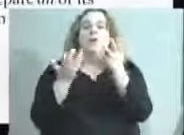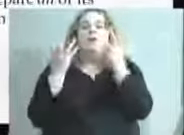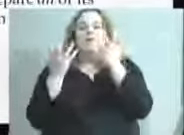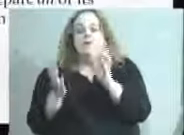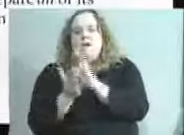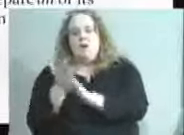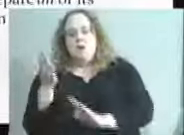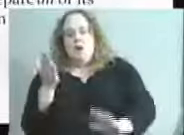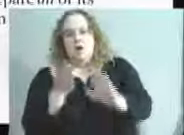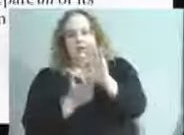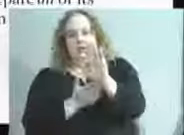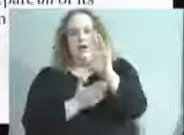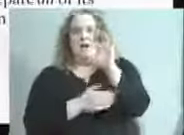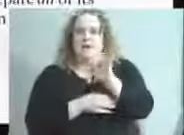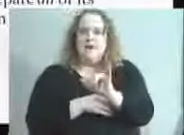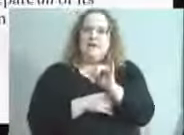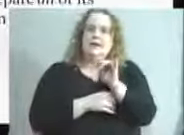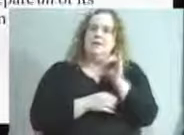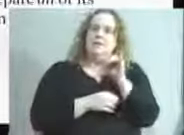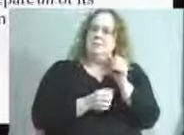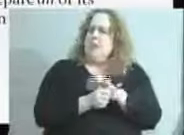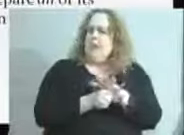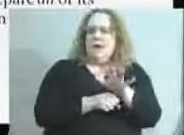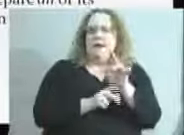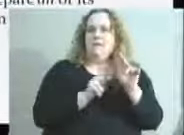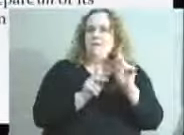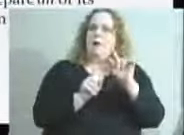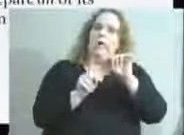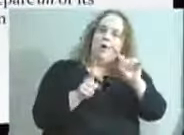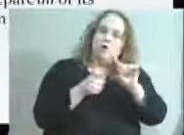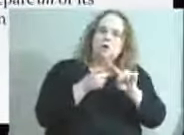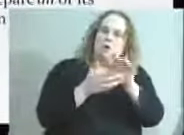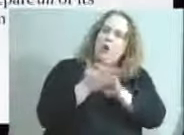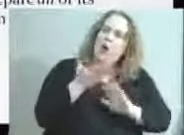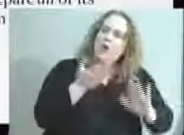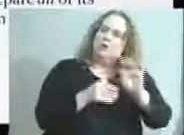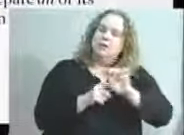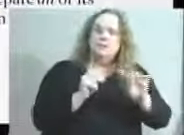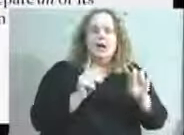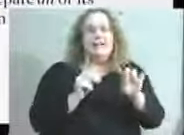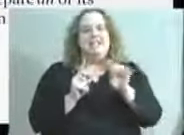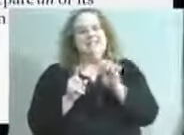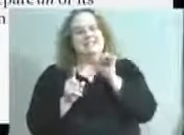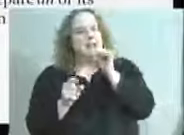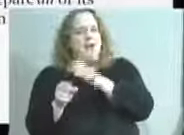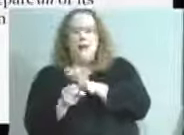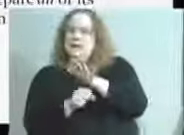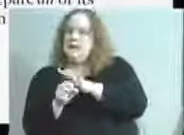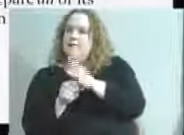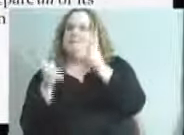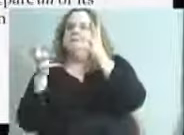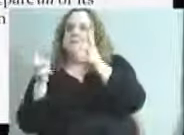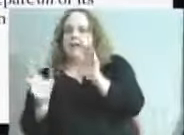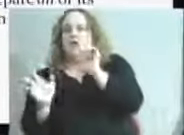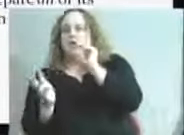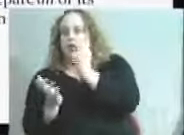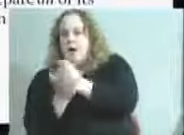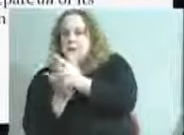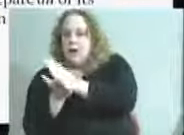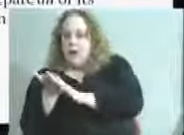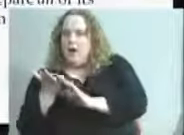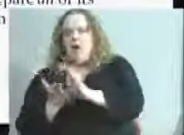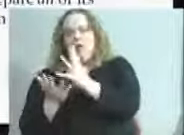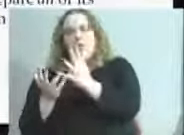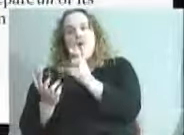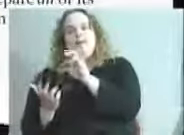we learned through the data of 55K is we got plenty of people going to college or have college, but completing it is another issue. And then JCPS said they'll